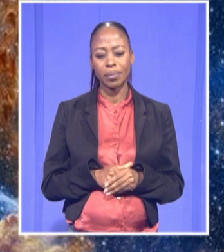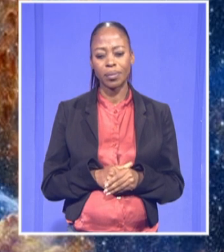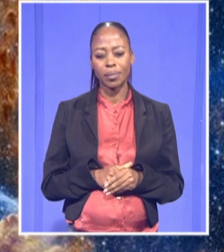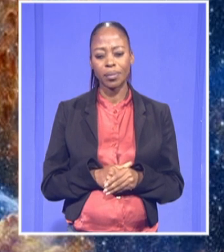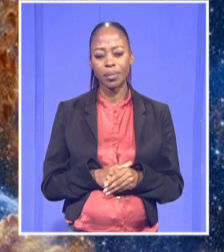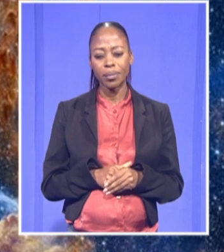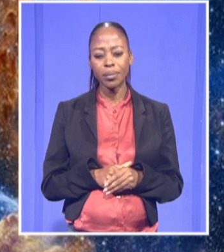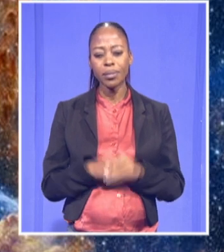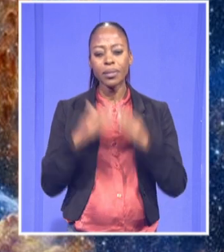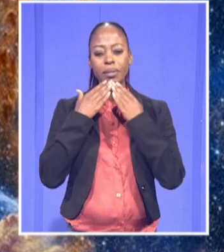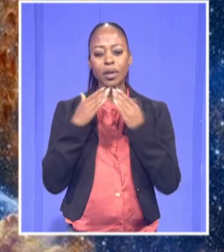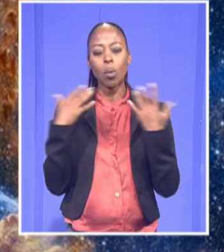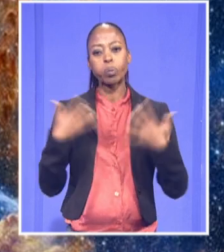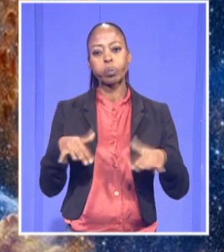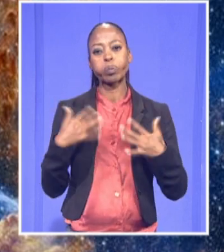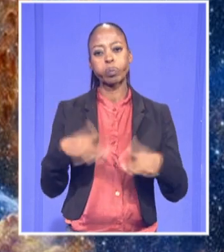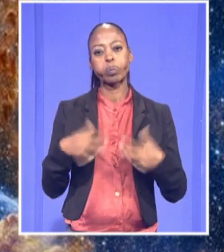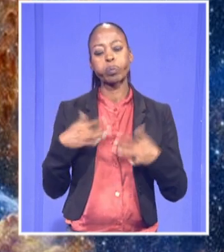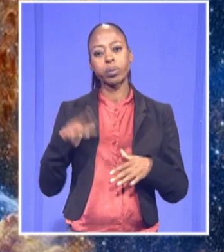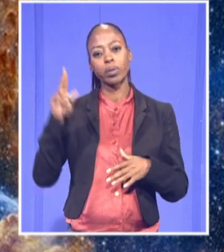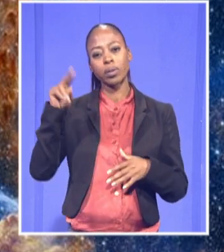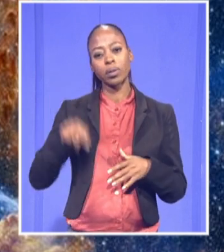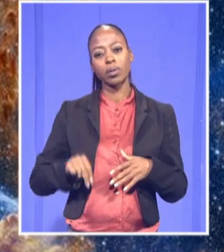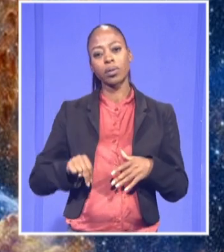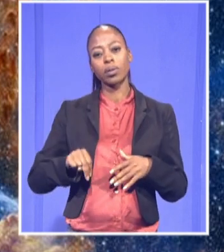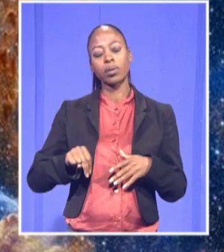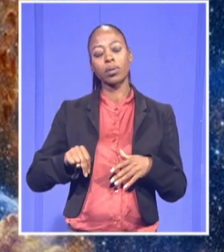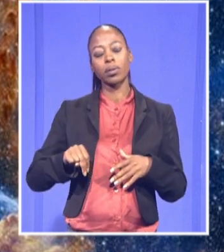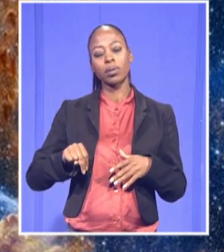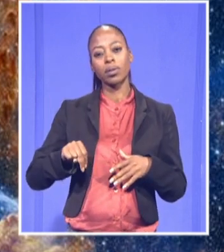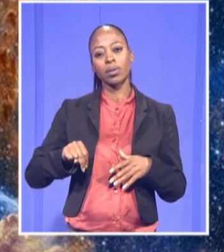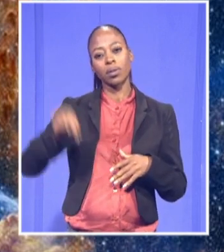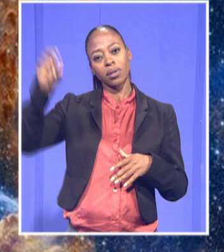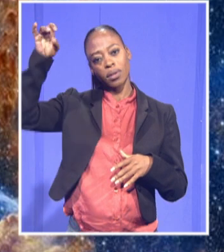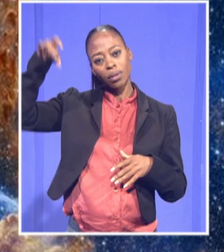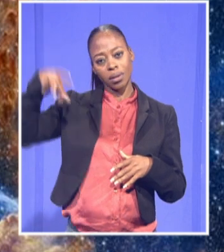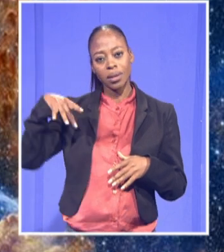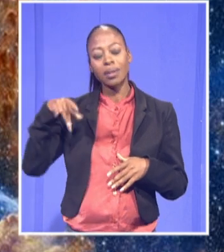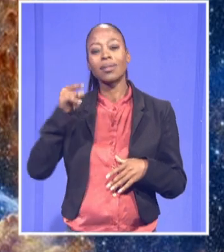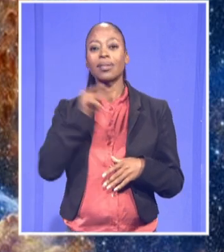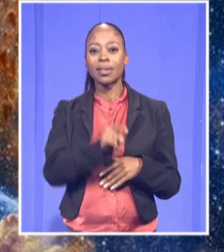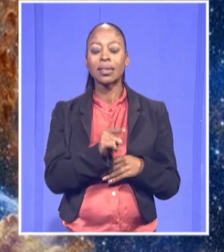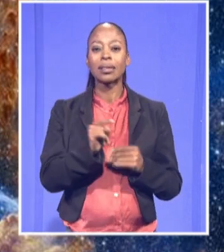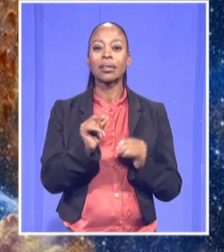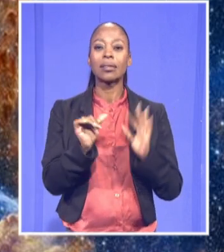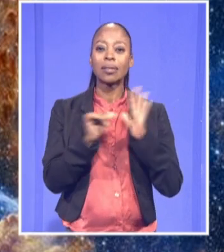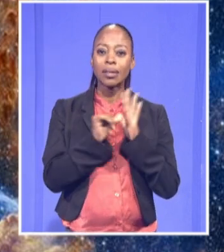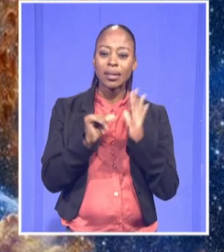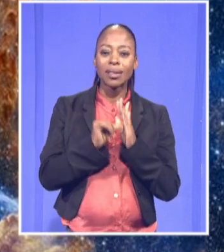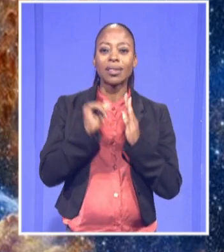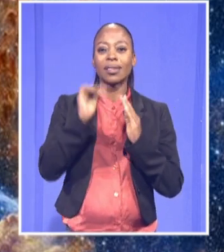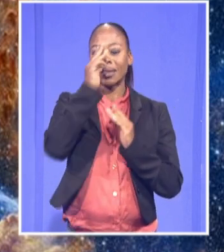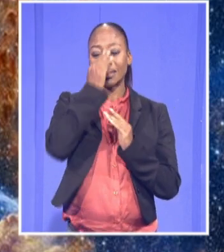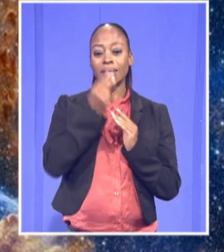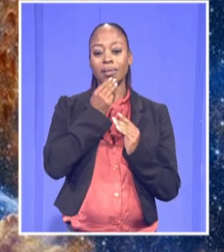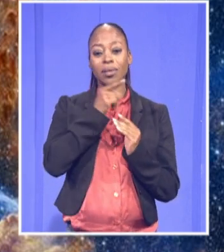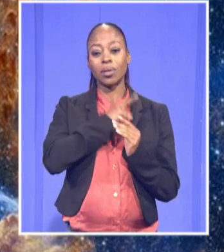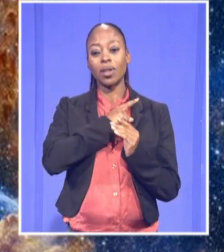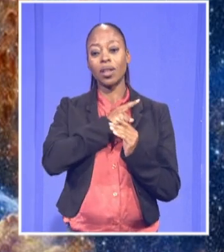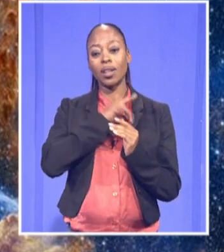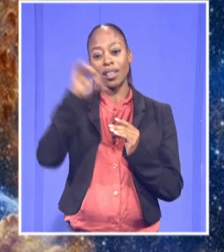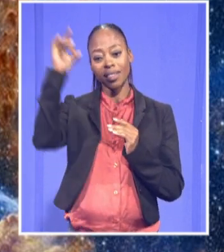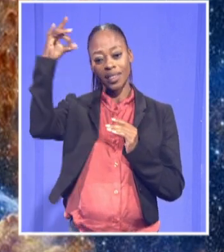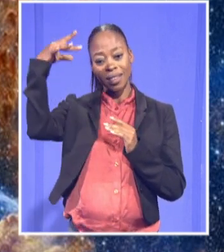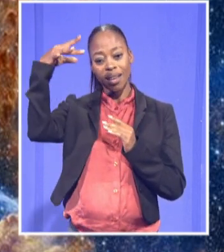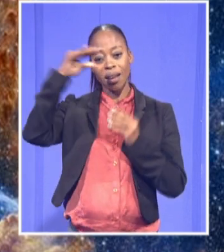Prof. Naledi. Yes, these are really spectacular images. They are of a star-forming region,